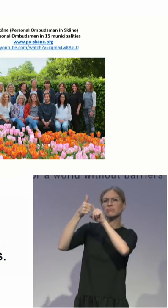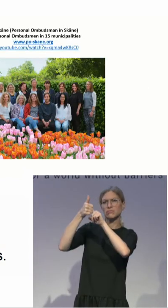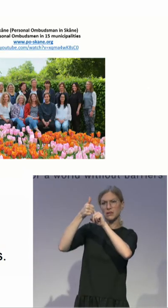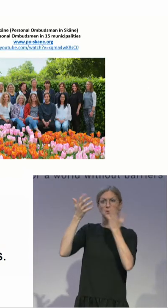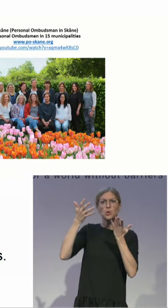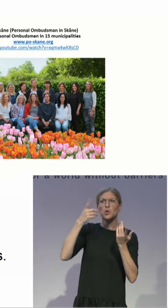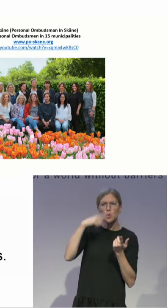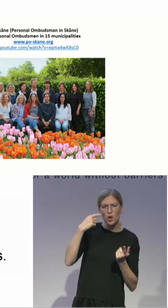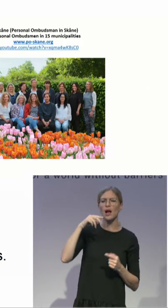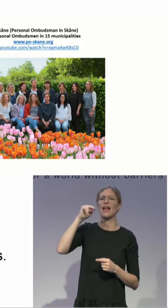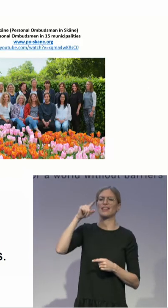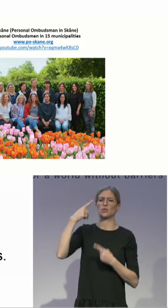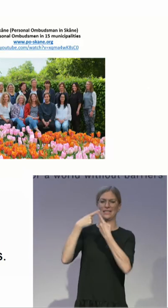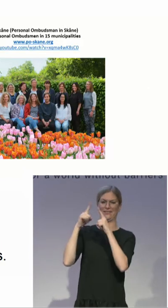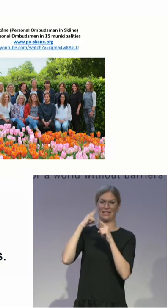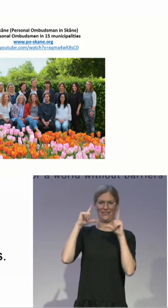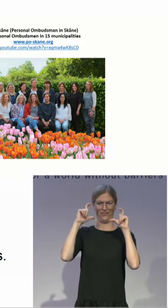personal ombudsman.